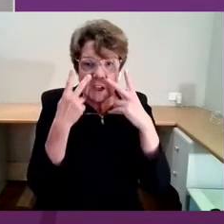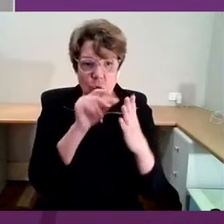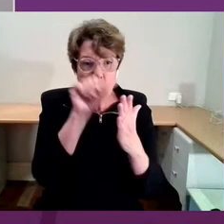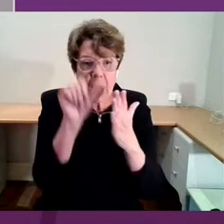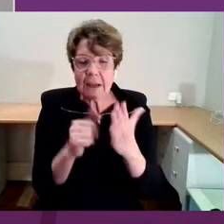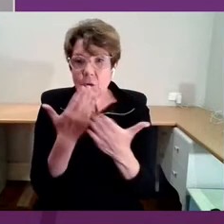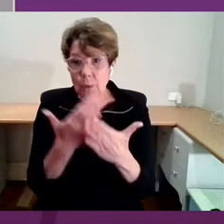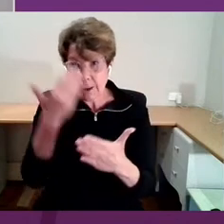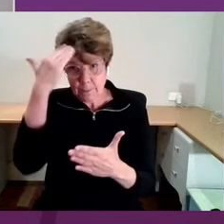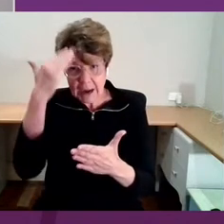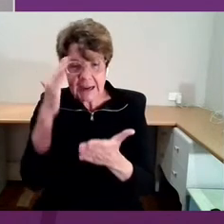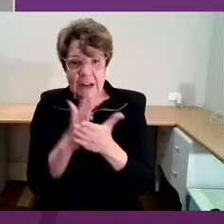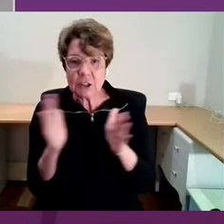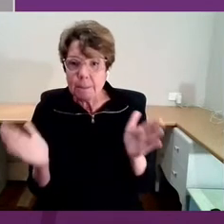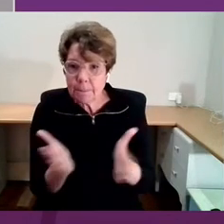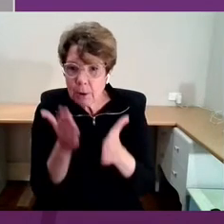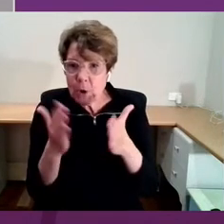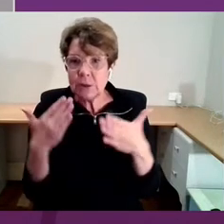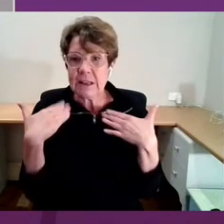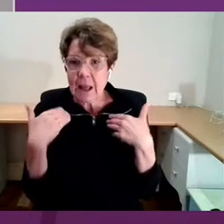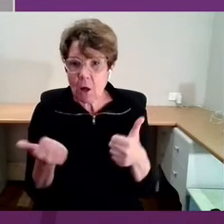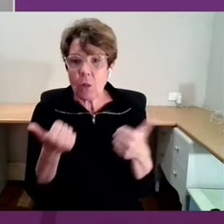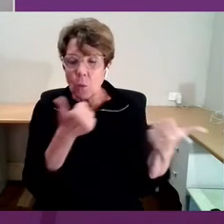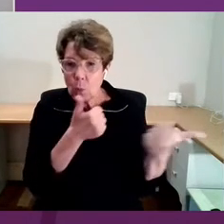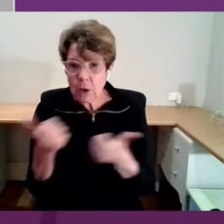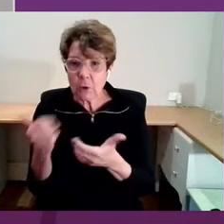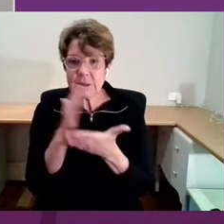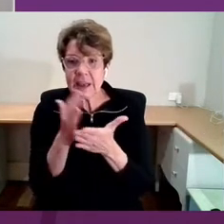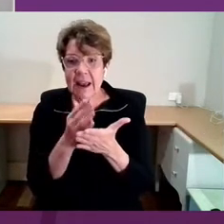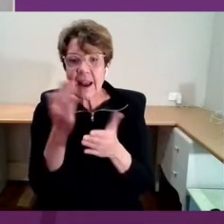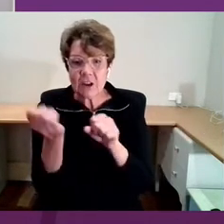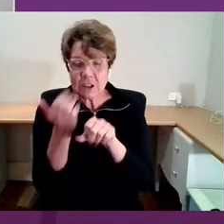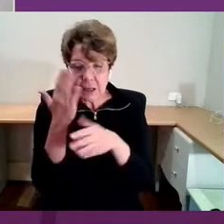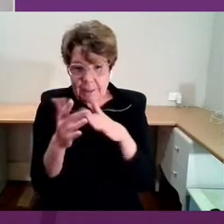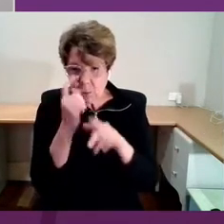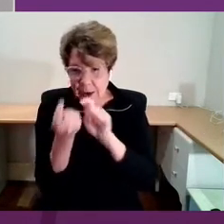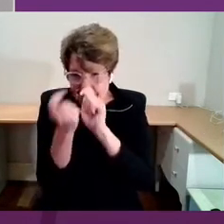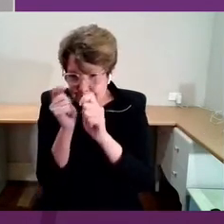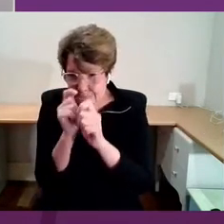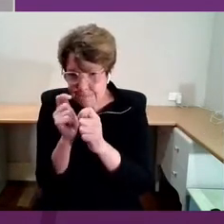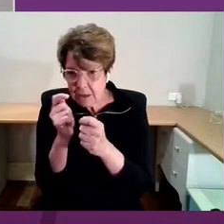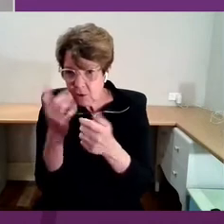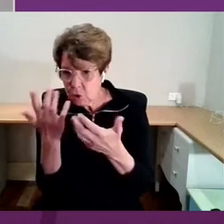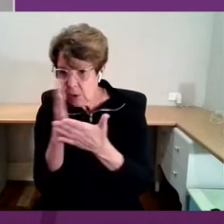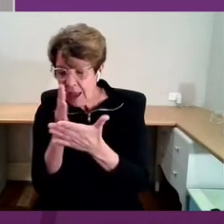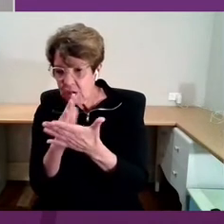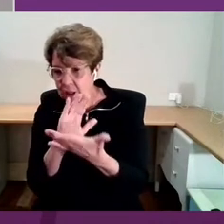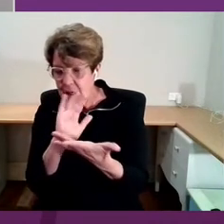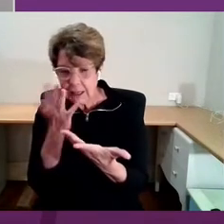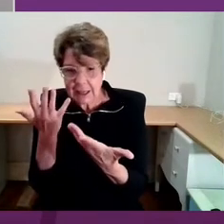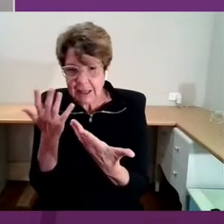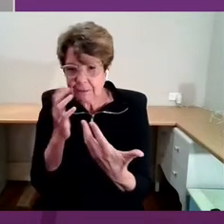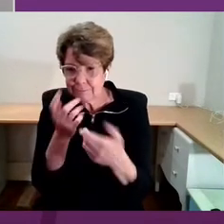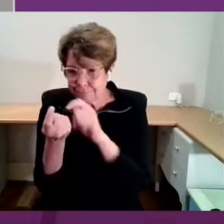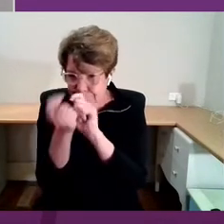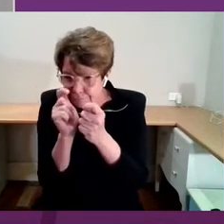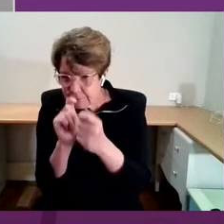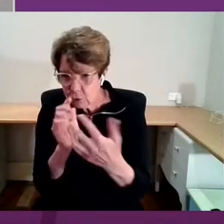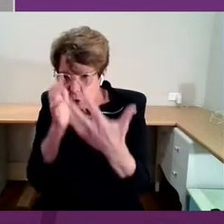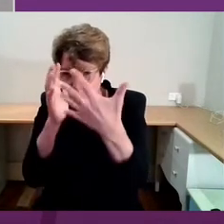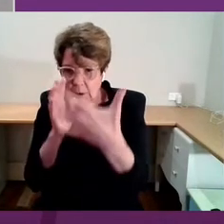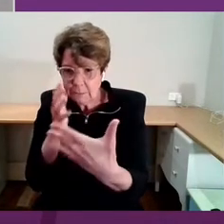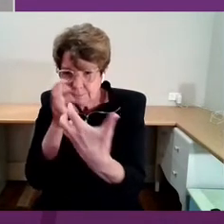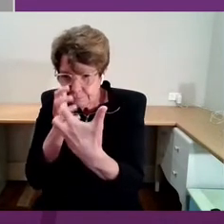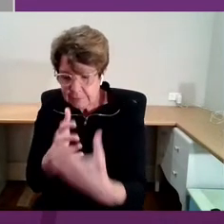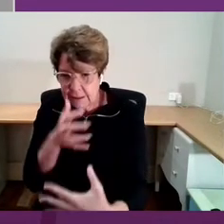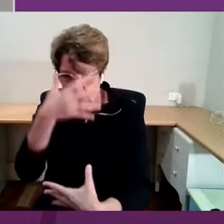health health and wellness and fosters adaptive responses to stress. So, as I've mentioned just now, unlocking our own